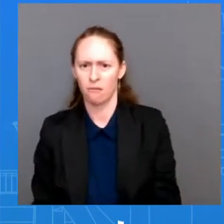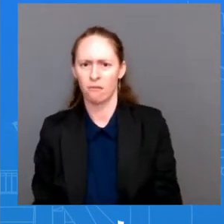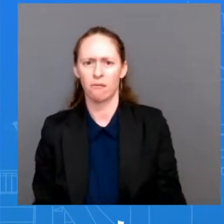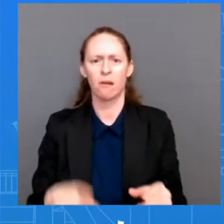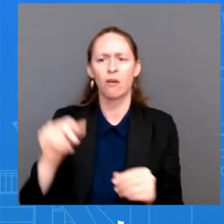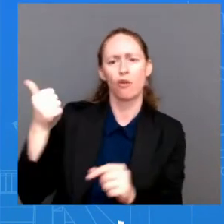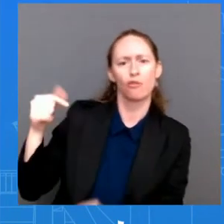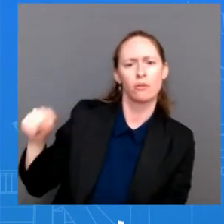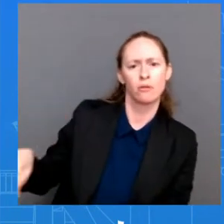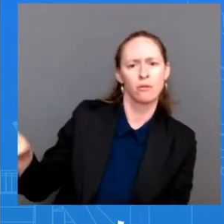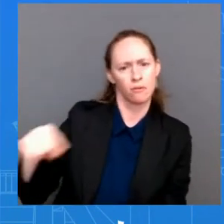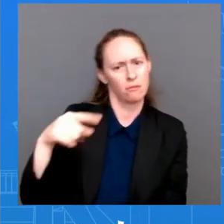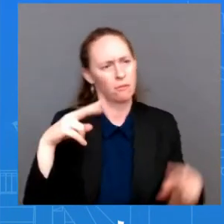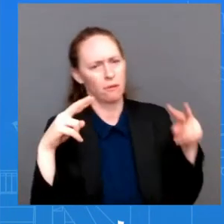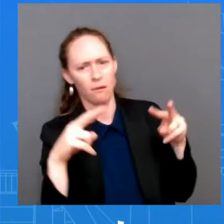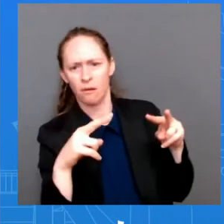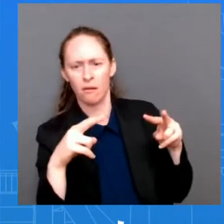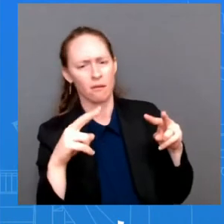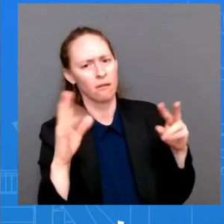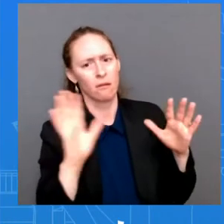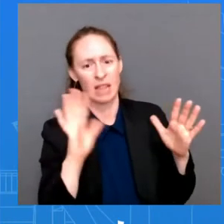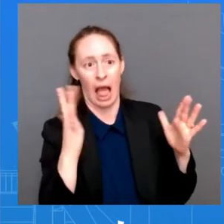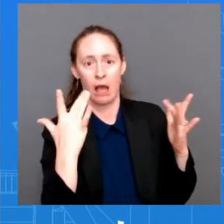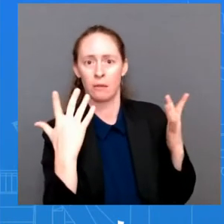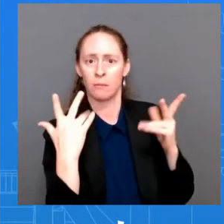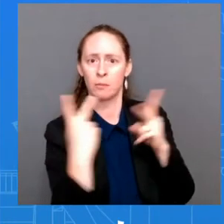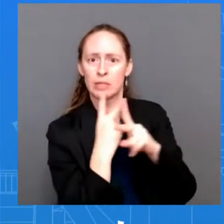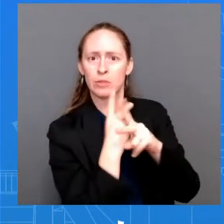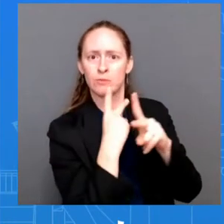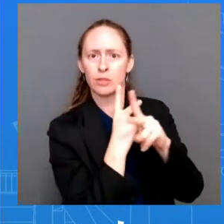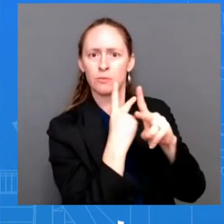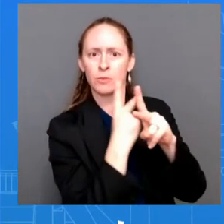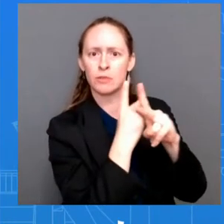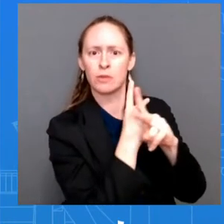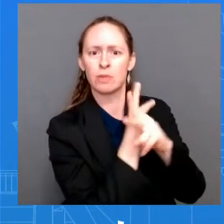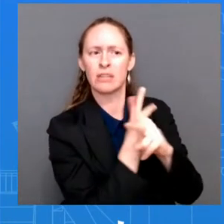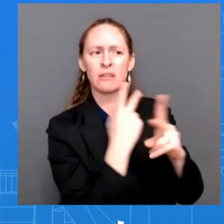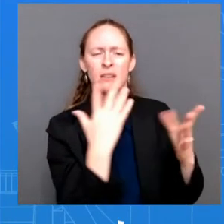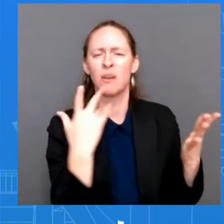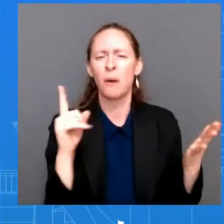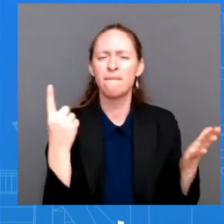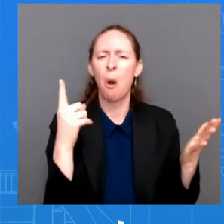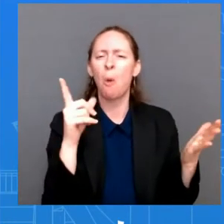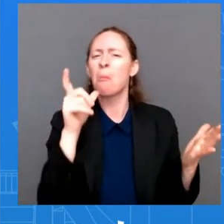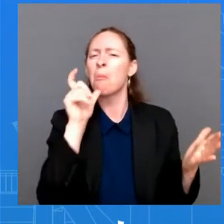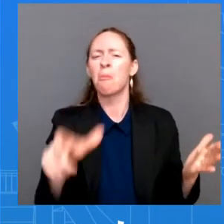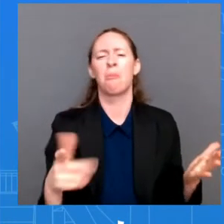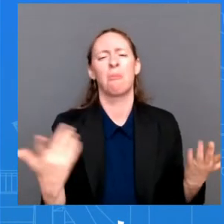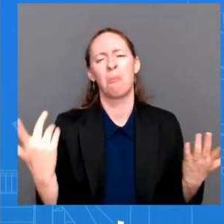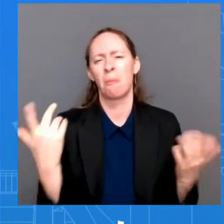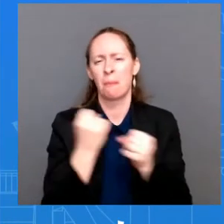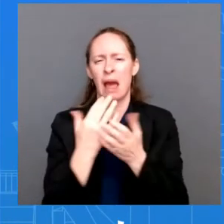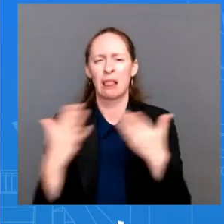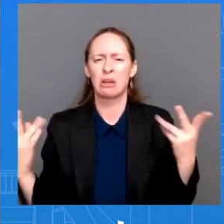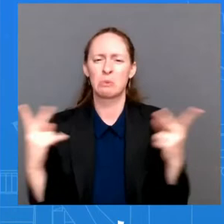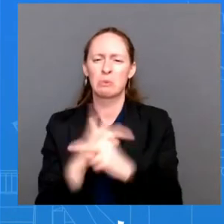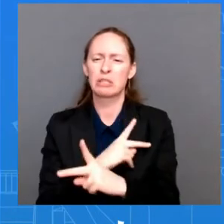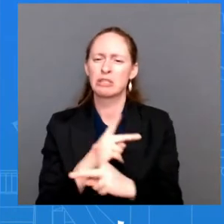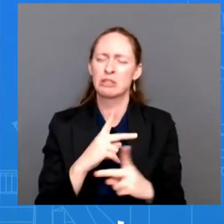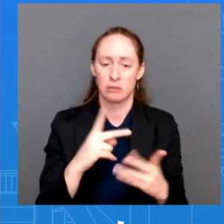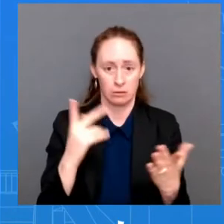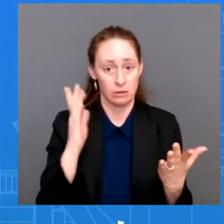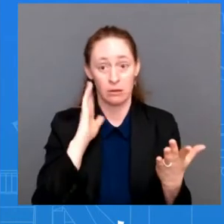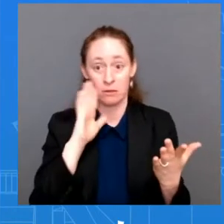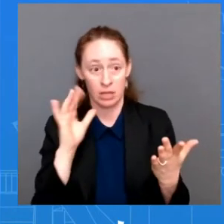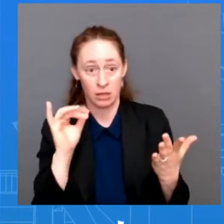Beijing's actions could have unintended consequences that only serve to increase tensions. Meanwhile, our actions are not